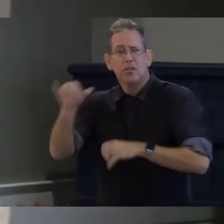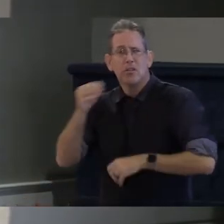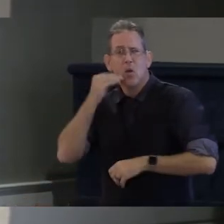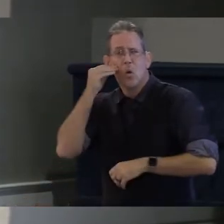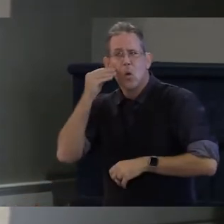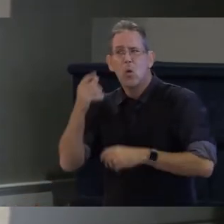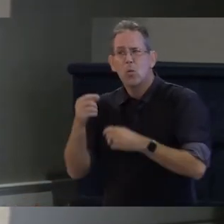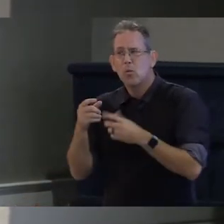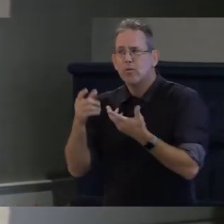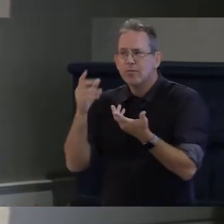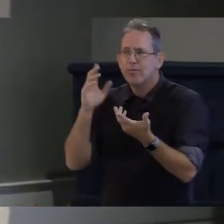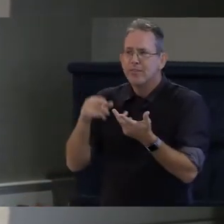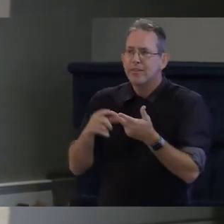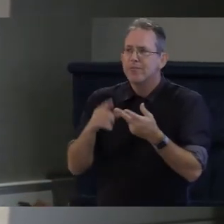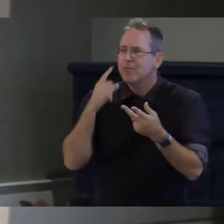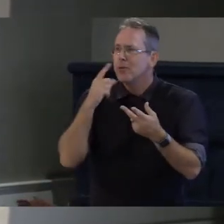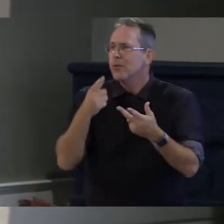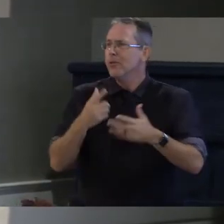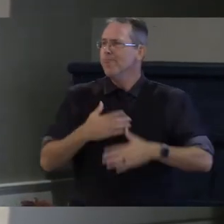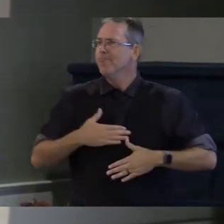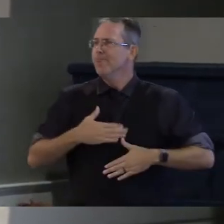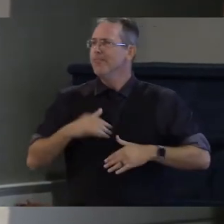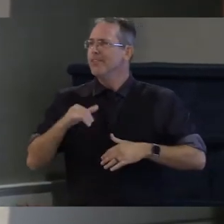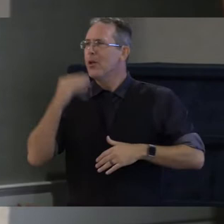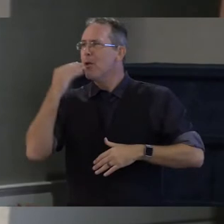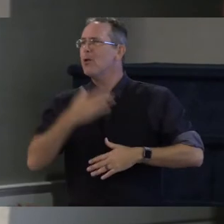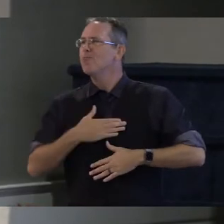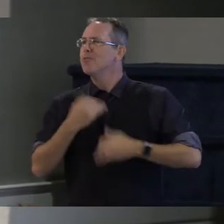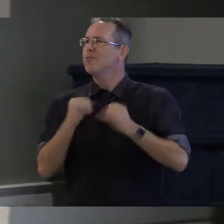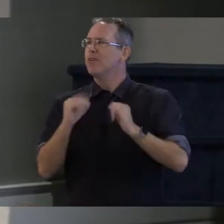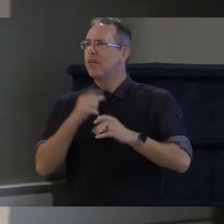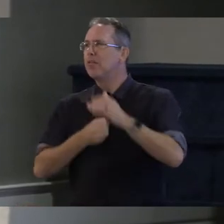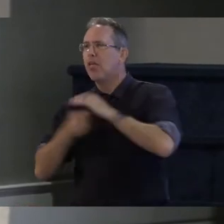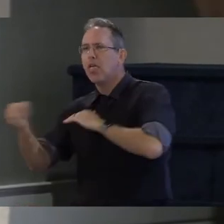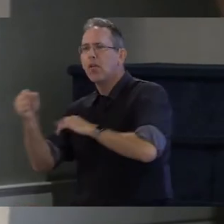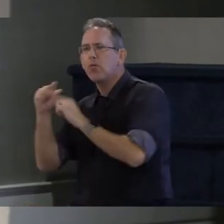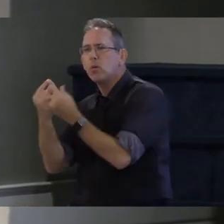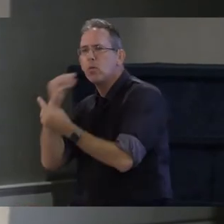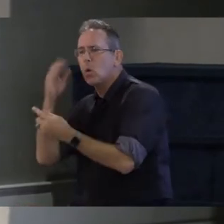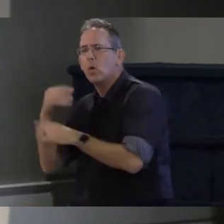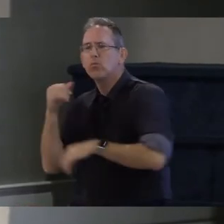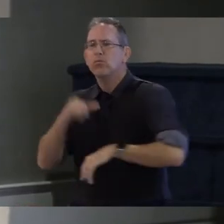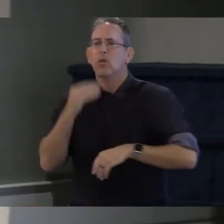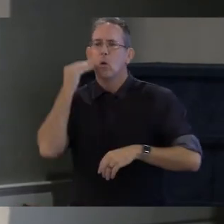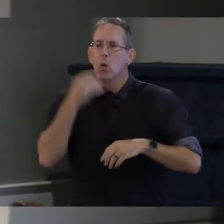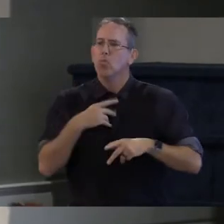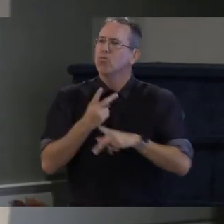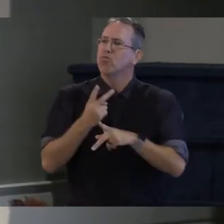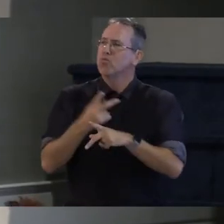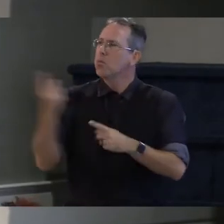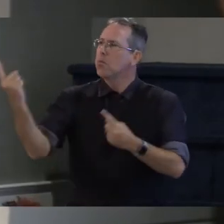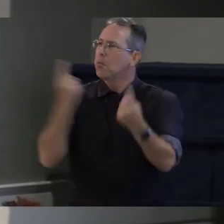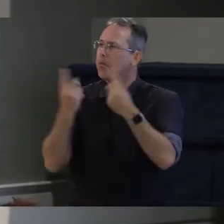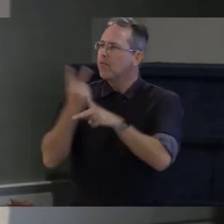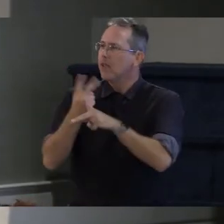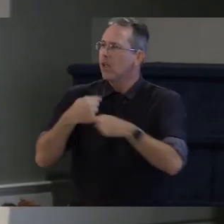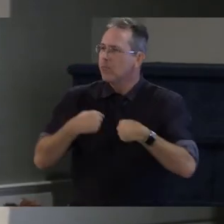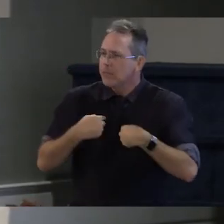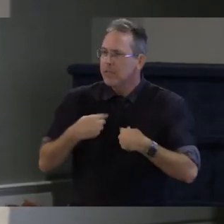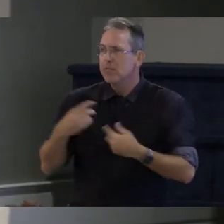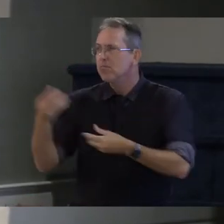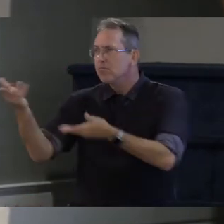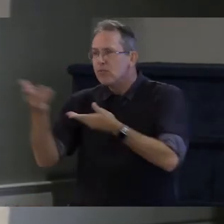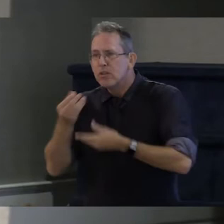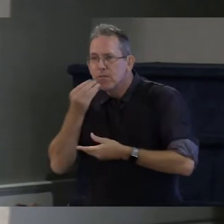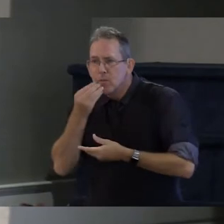to remain in your home and to have the support that you need be it around meals or cleaning or work or